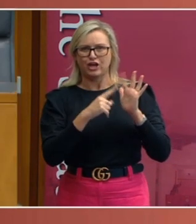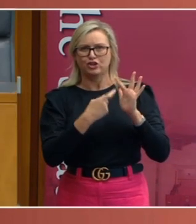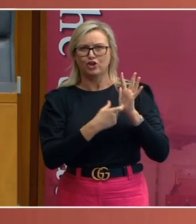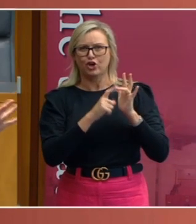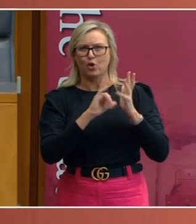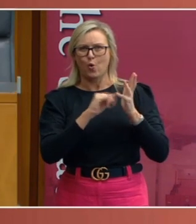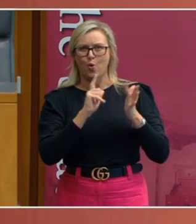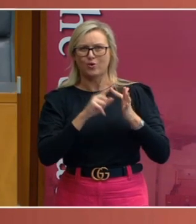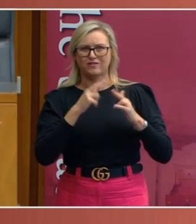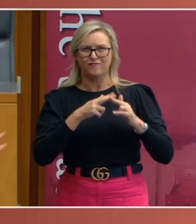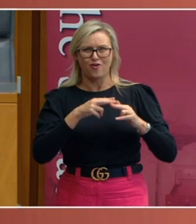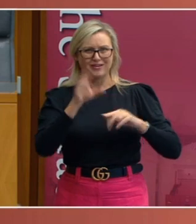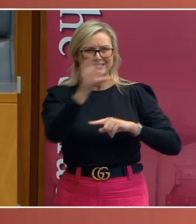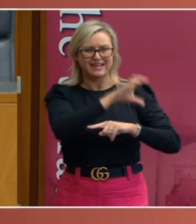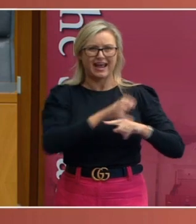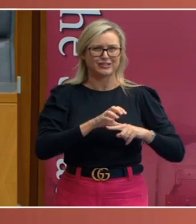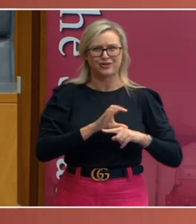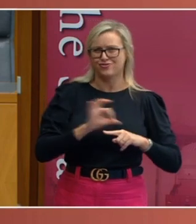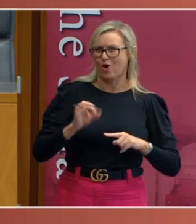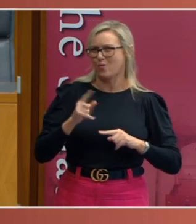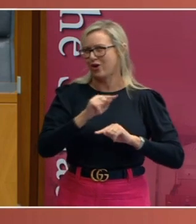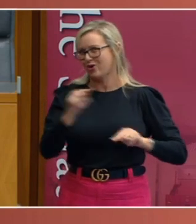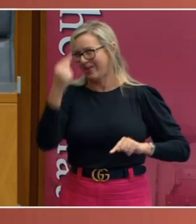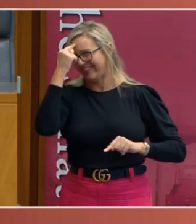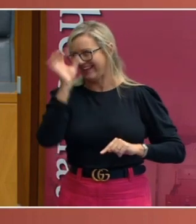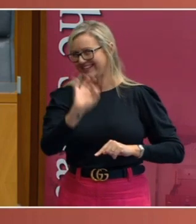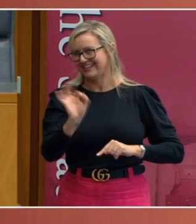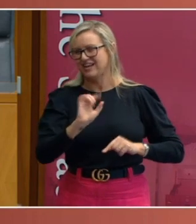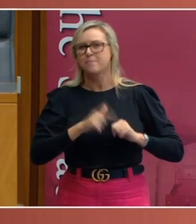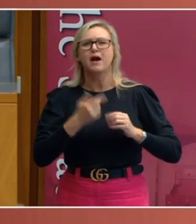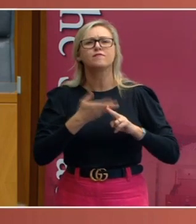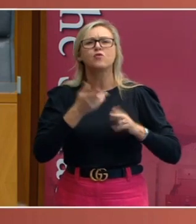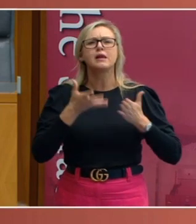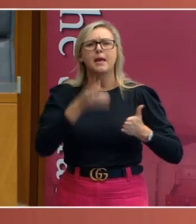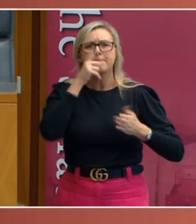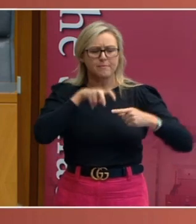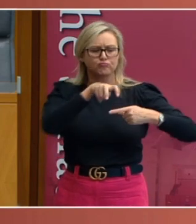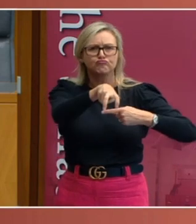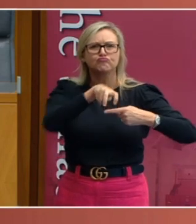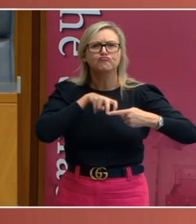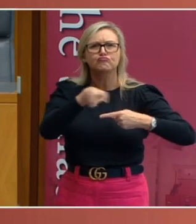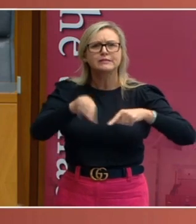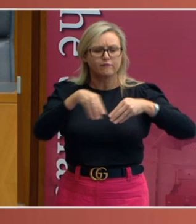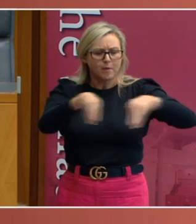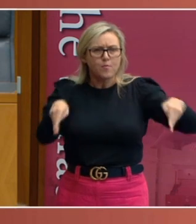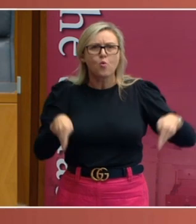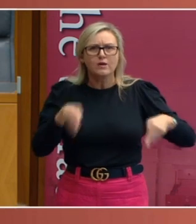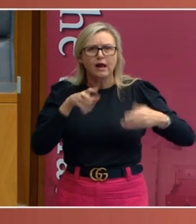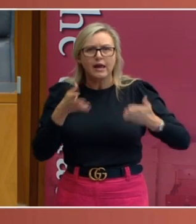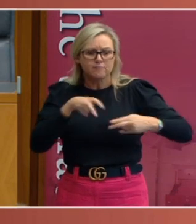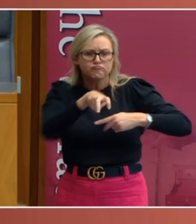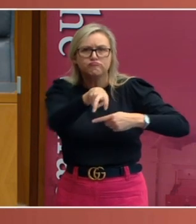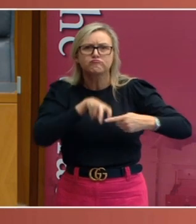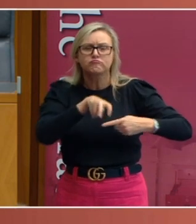the movement of people or goods or animals across state borders. So it effectively, therefore, is a